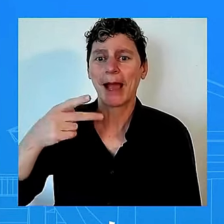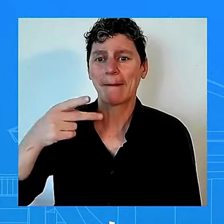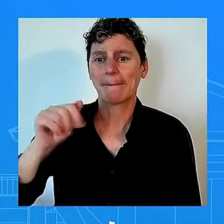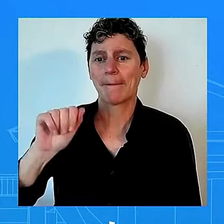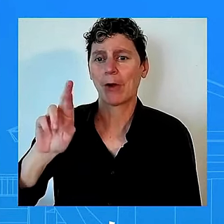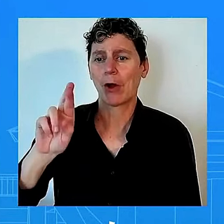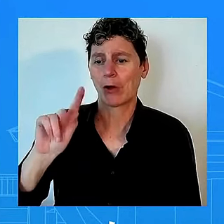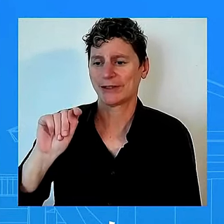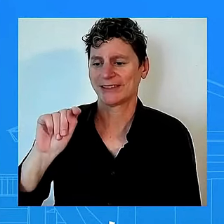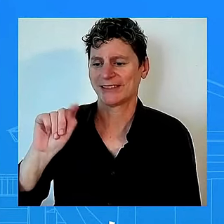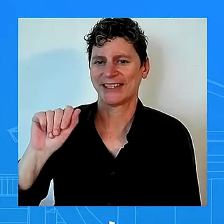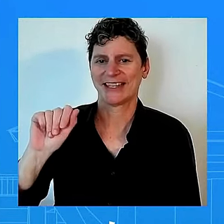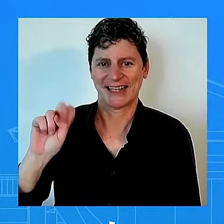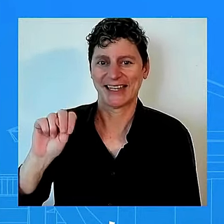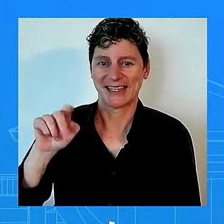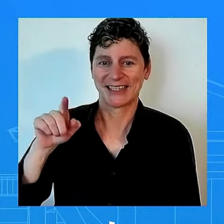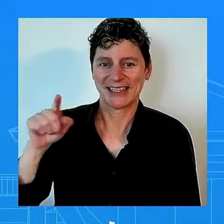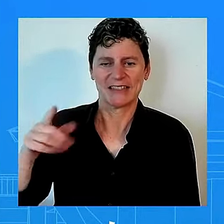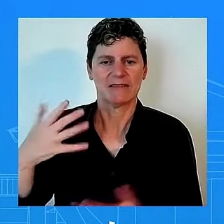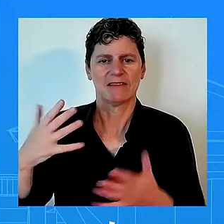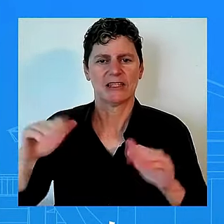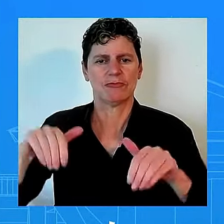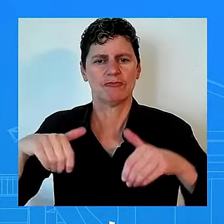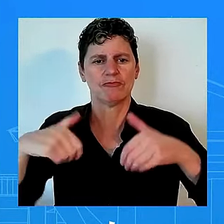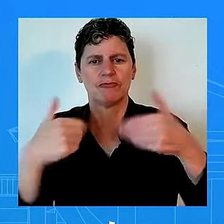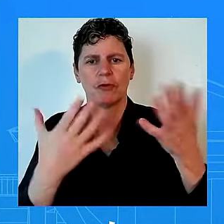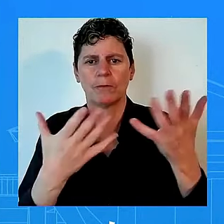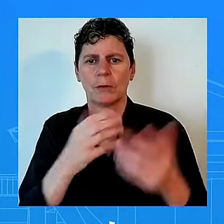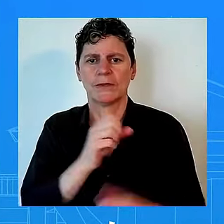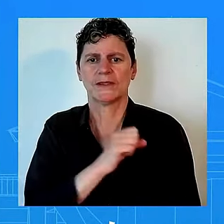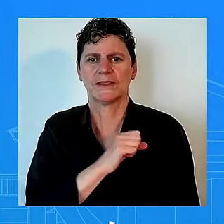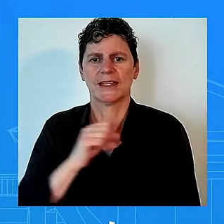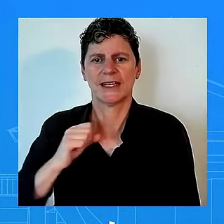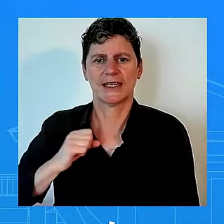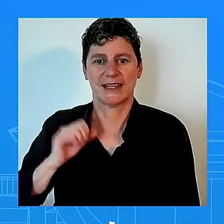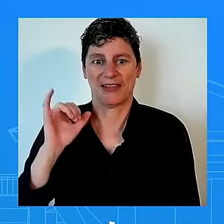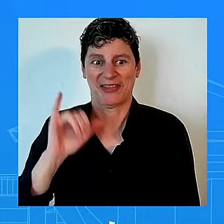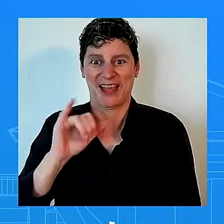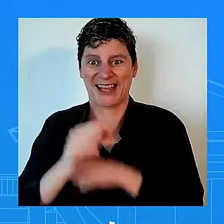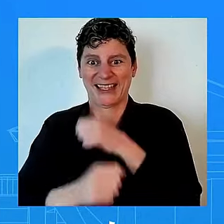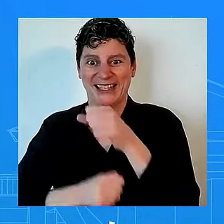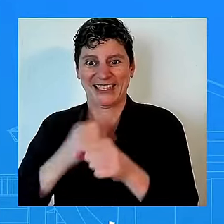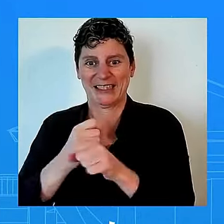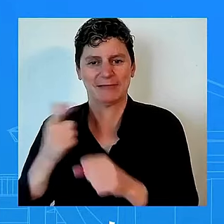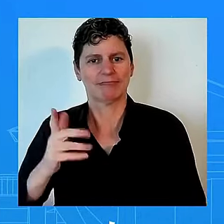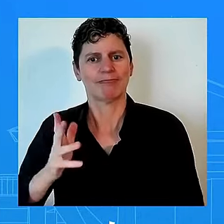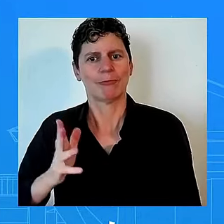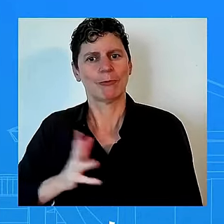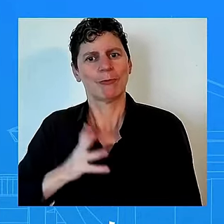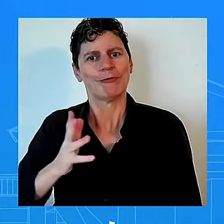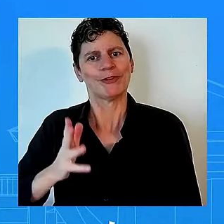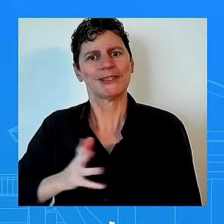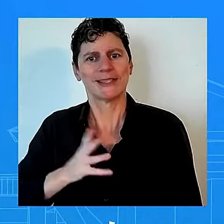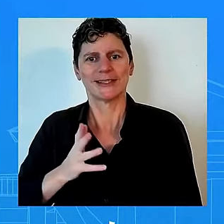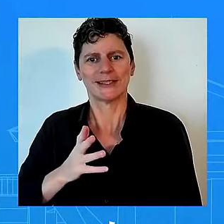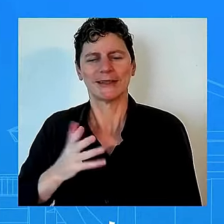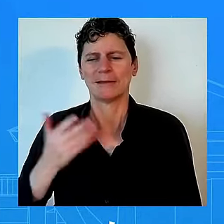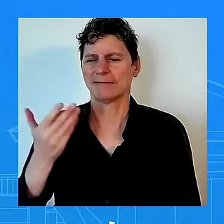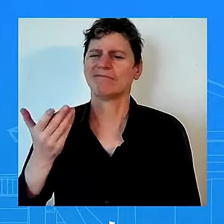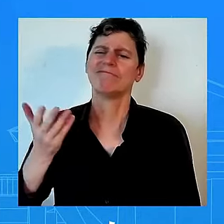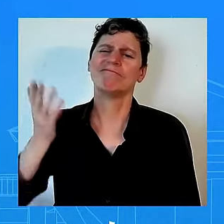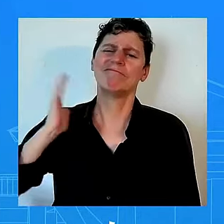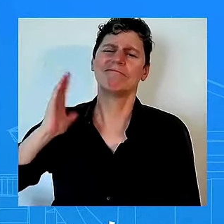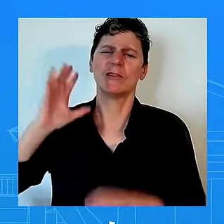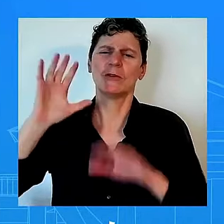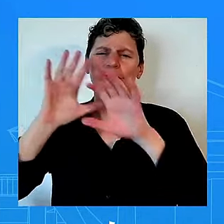that bill that particular proposal would hurt him and help joe biden and so republicans in congress stopped that it would have given